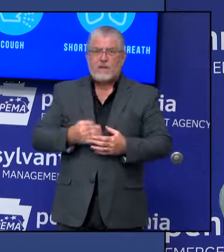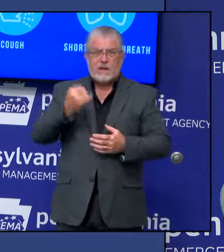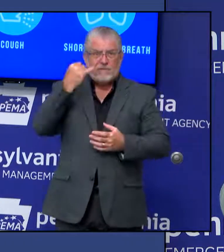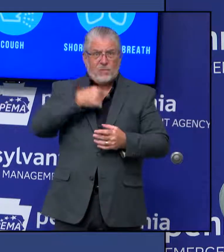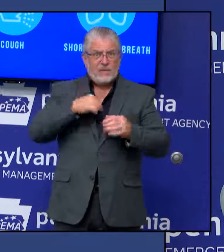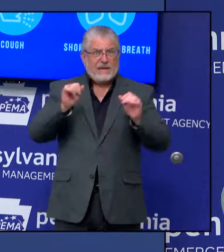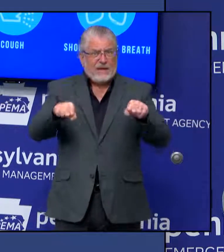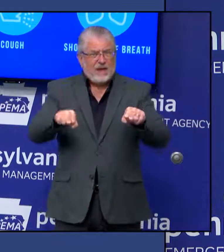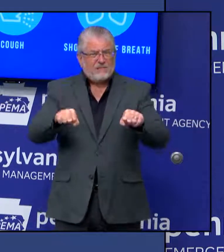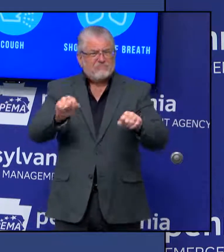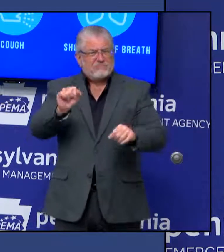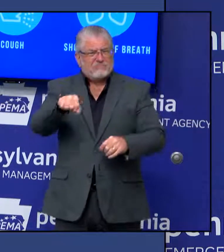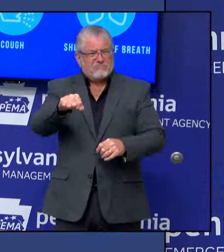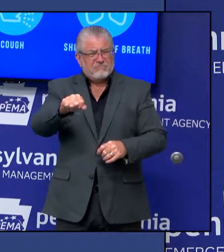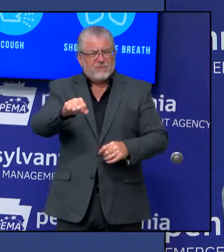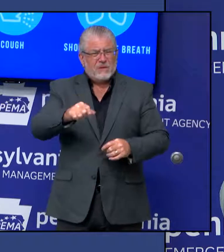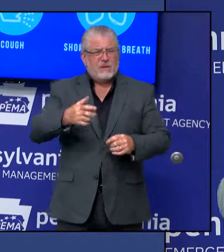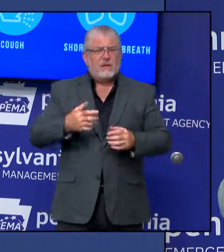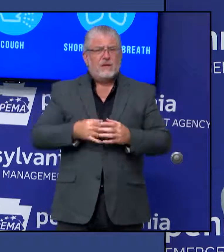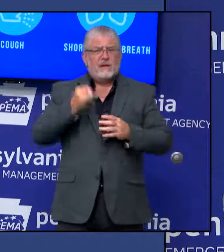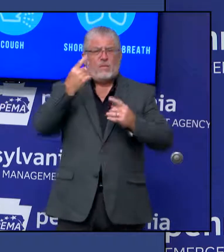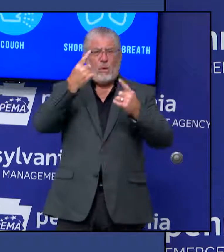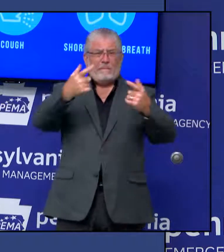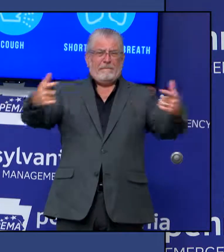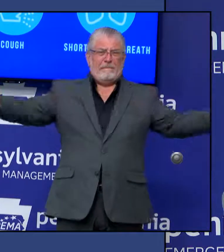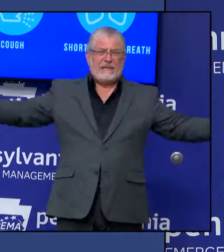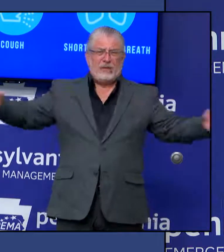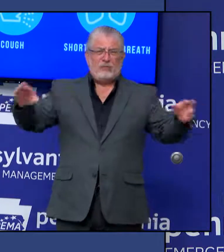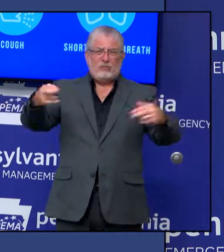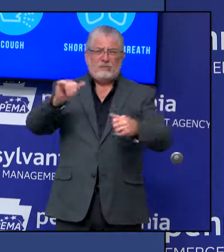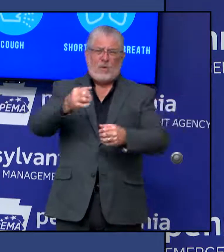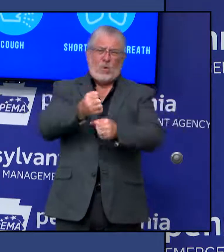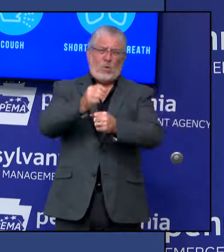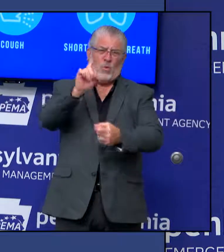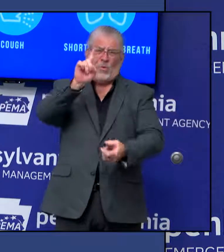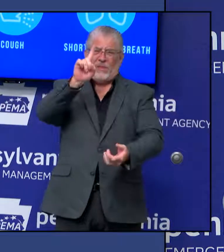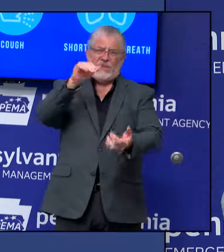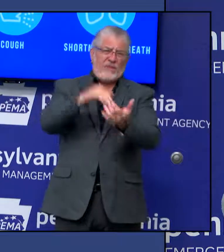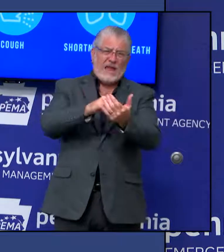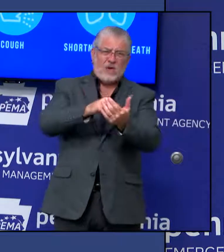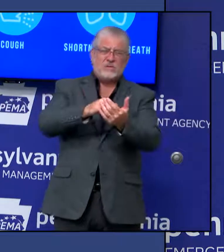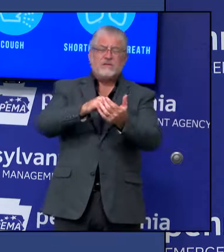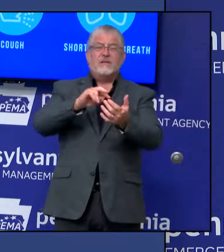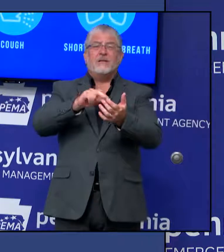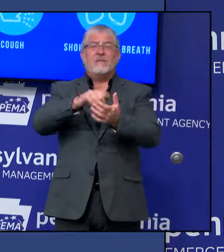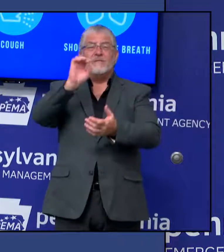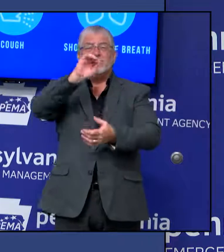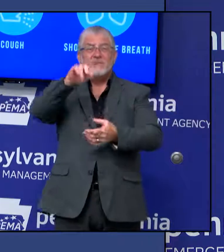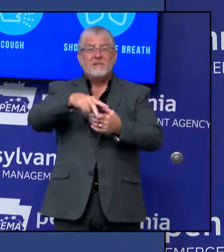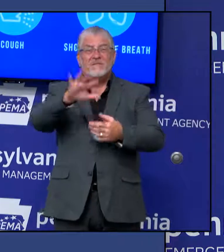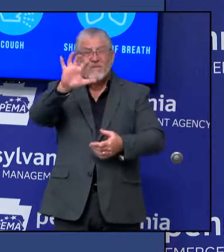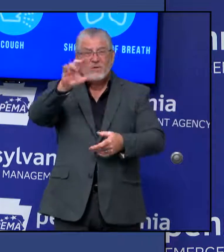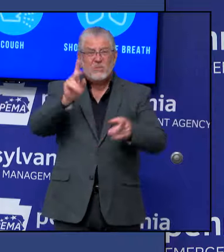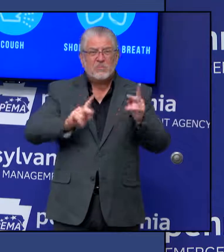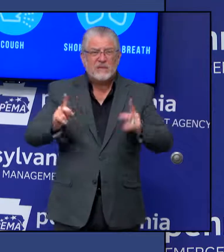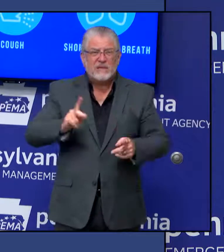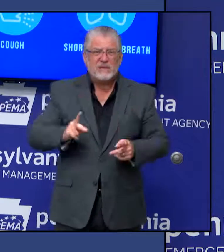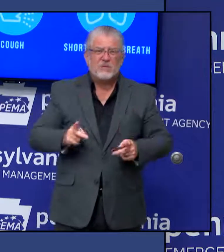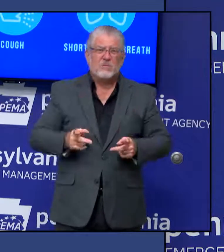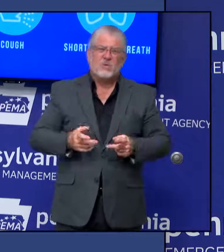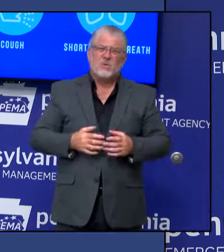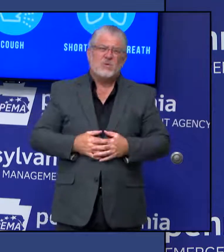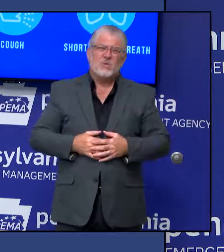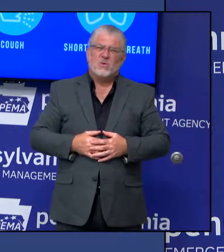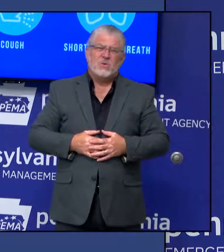put people, especially indoors, right, and you congregate together, the more likelihood is that you're going to transfer this illness. And so this involves restaurants.